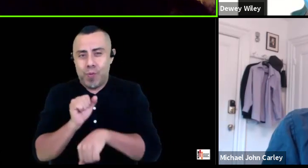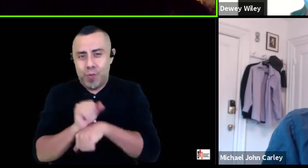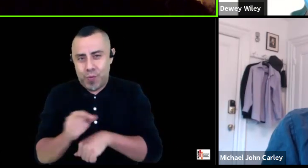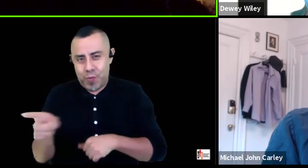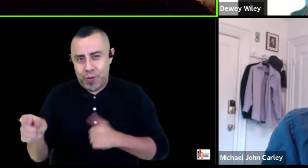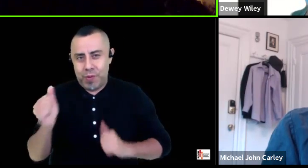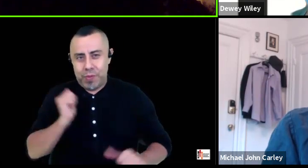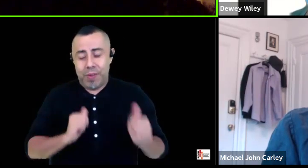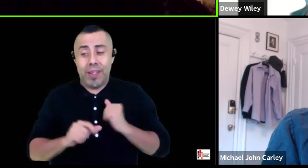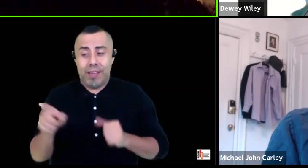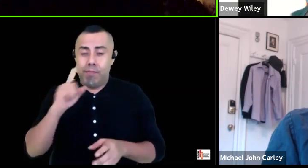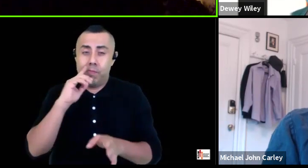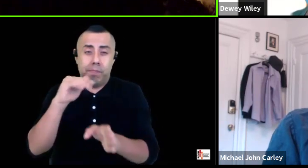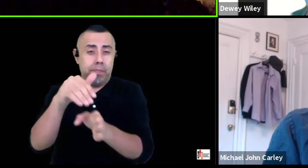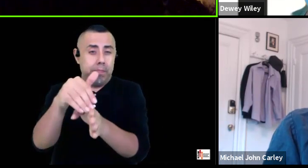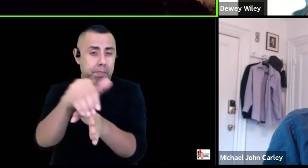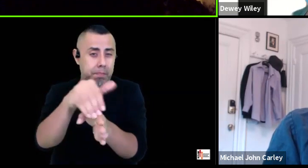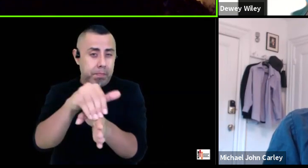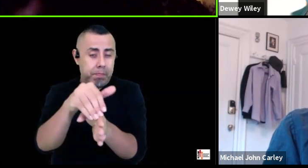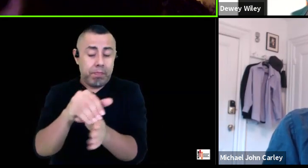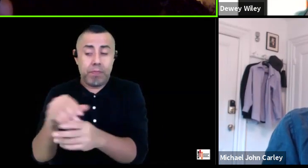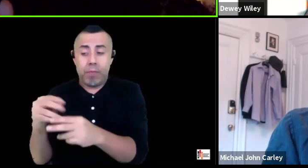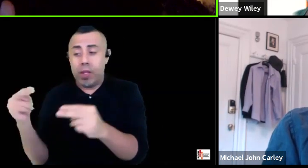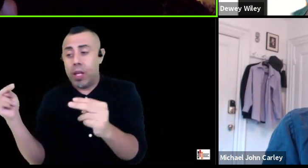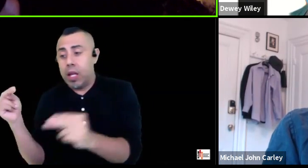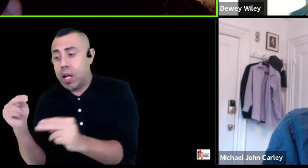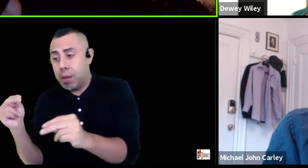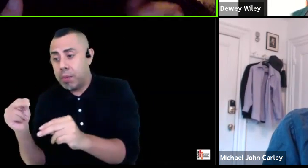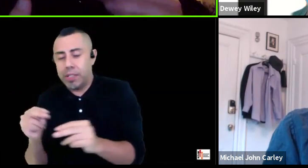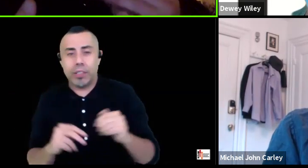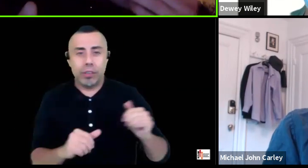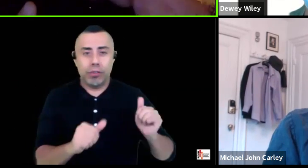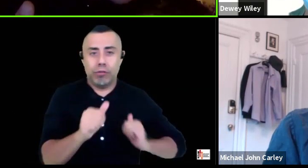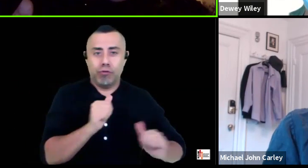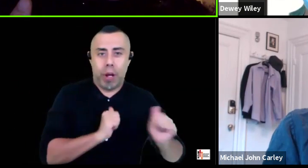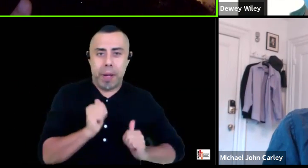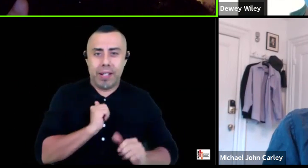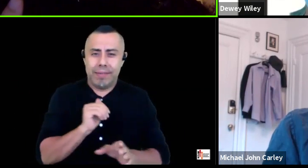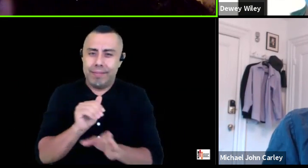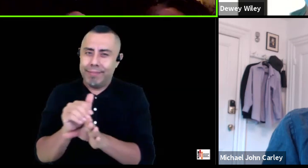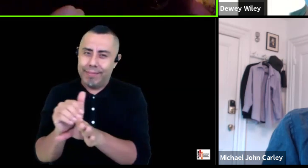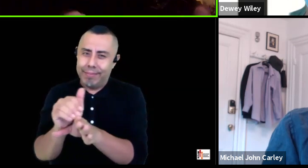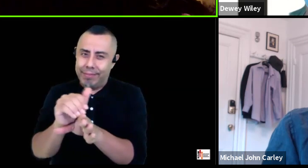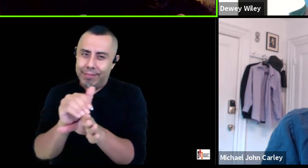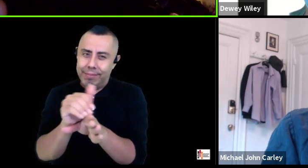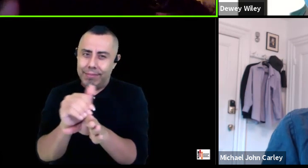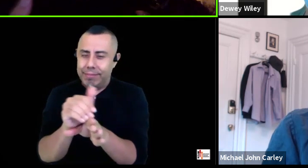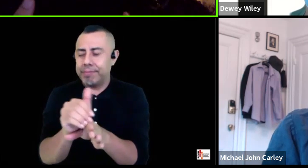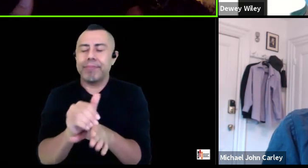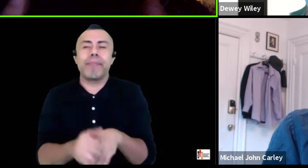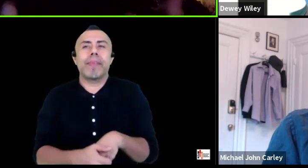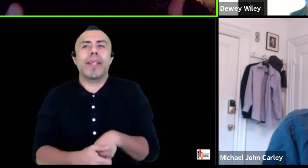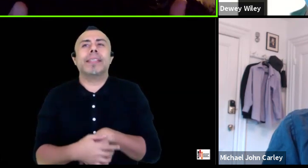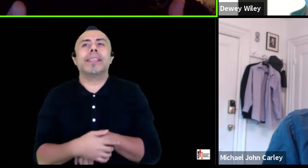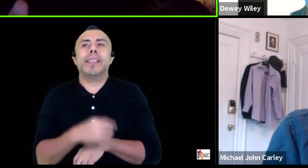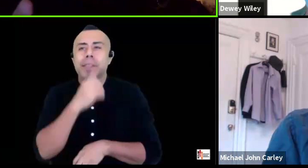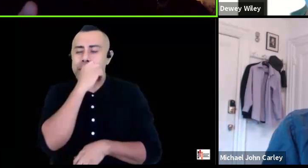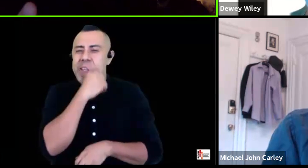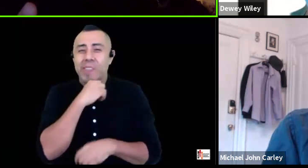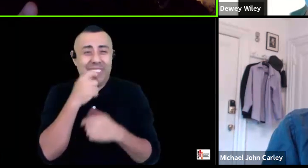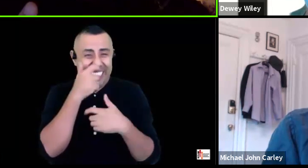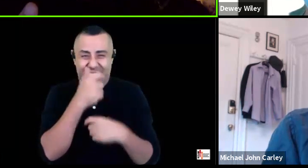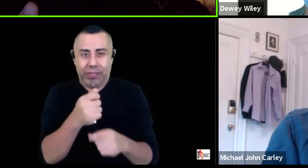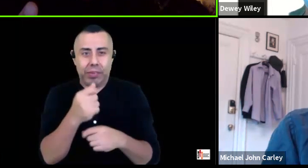and drama and um i was interested in uh you know it seems like it's pierre is talking to himself